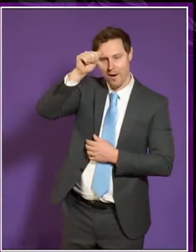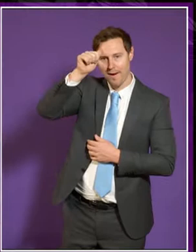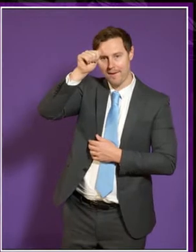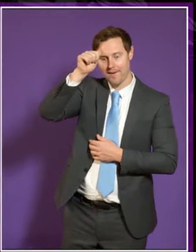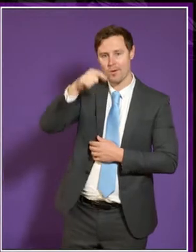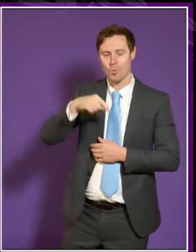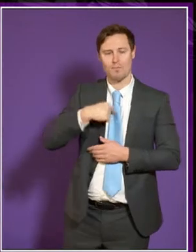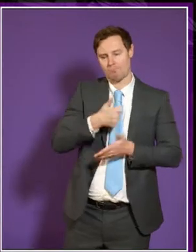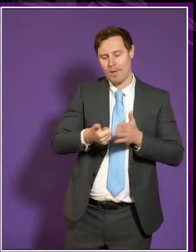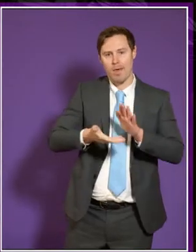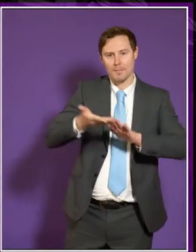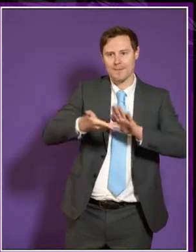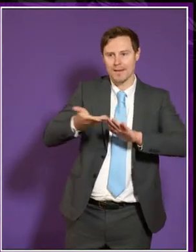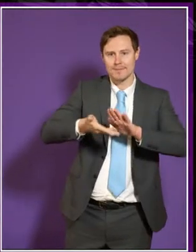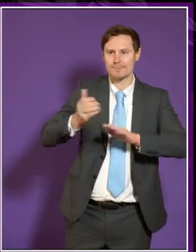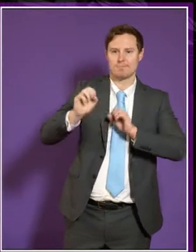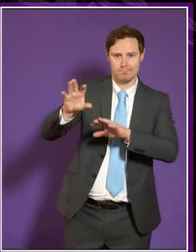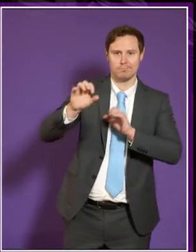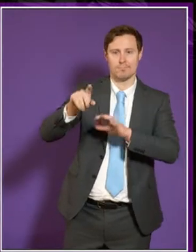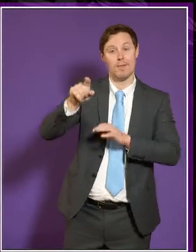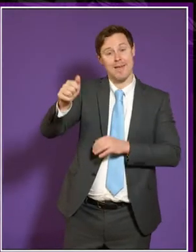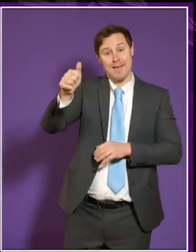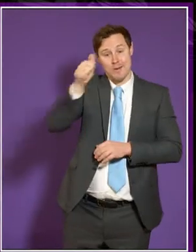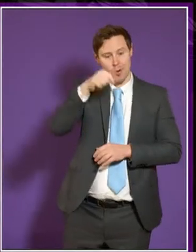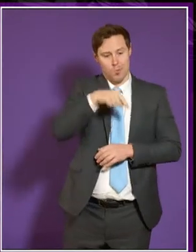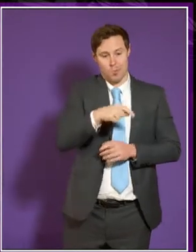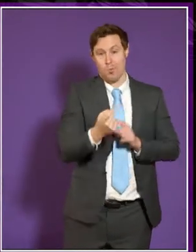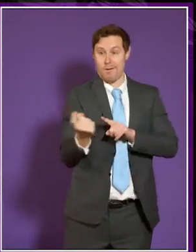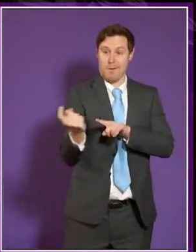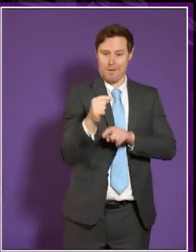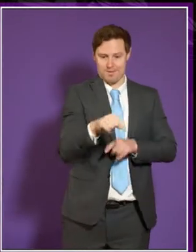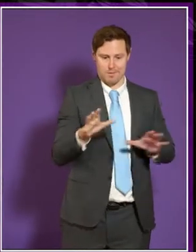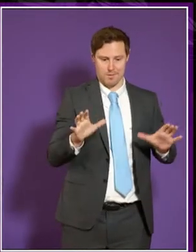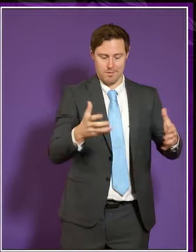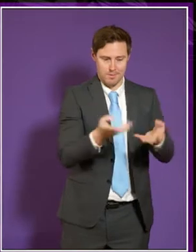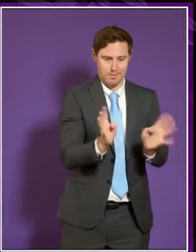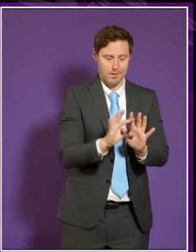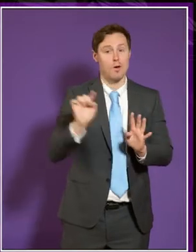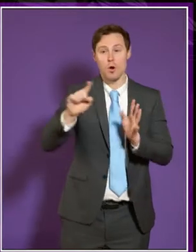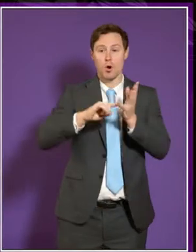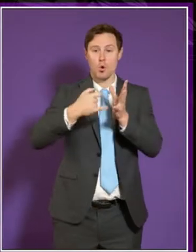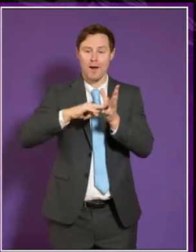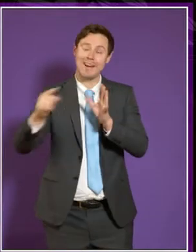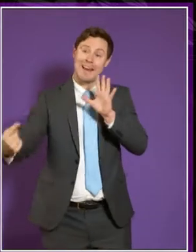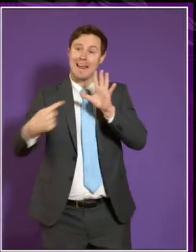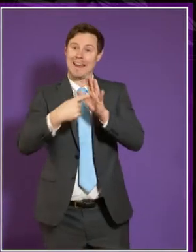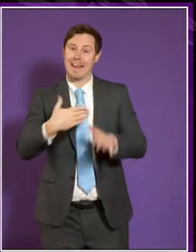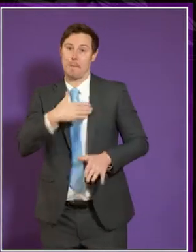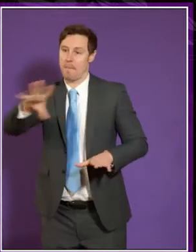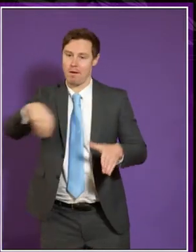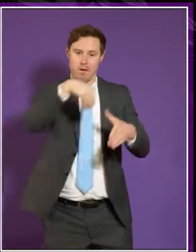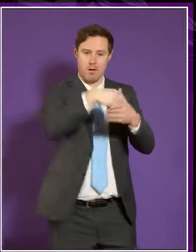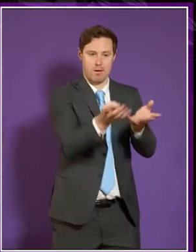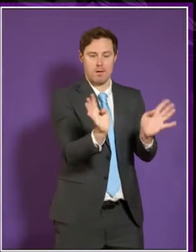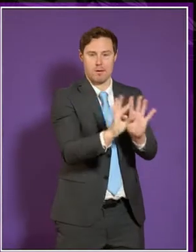updates and meetings with them. They're aware that this is an area of work that's coming up, and they will more than likely be a key member within that group